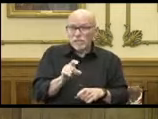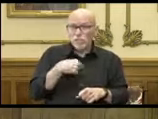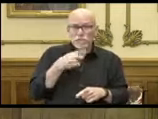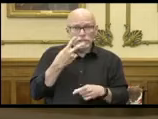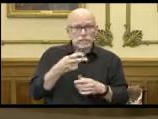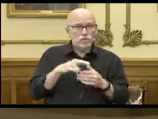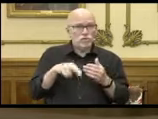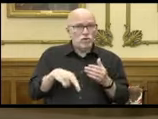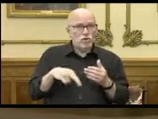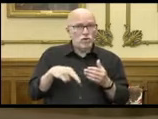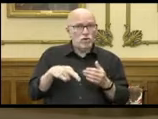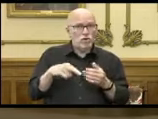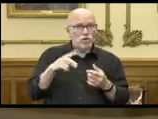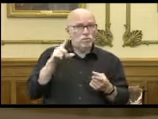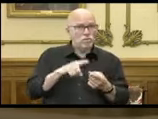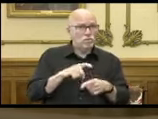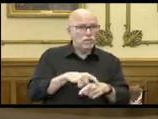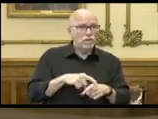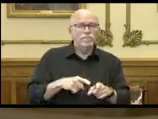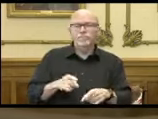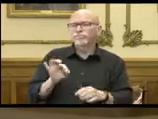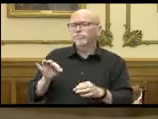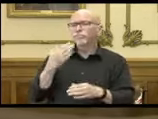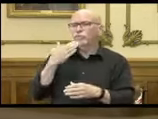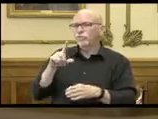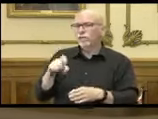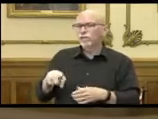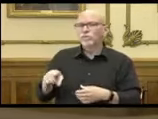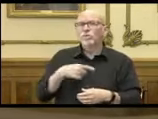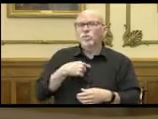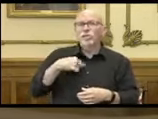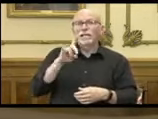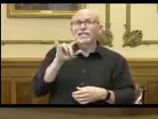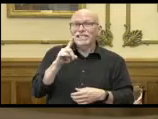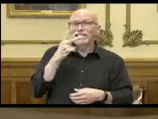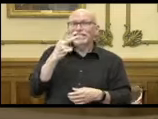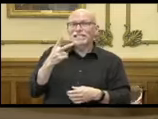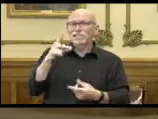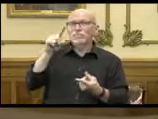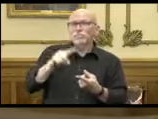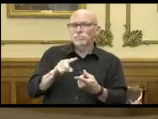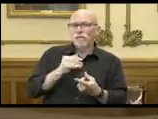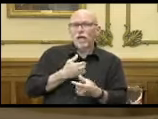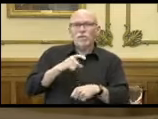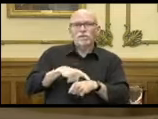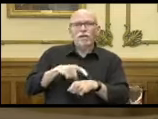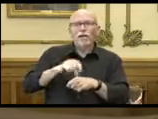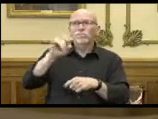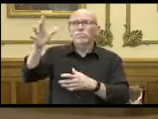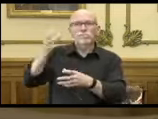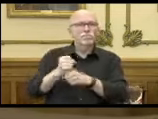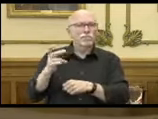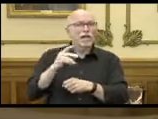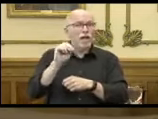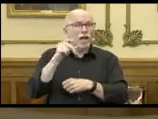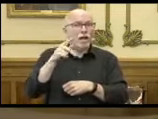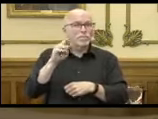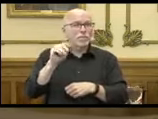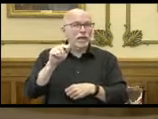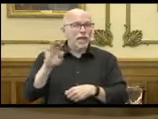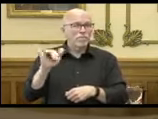results? That's a great question. We actually did see a decrease in our time with even our Optum labs.